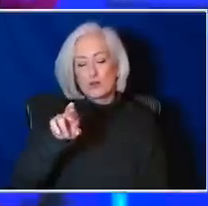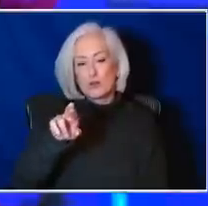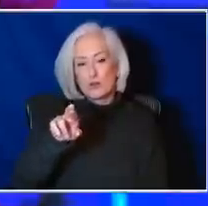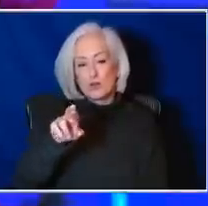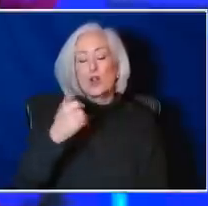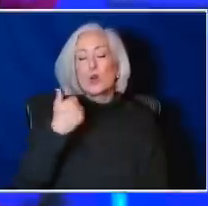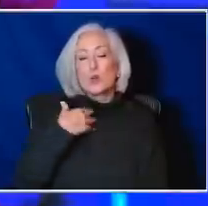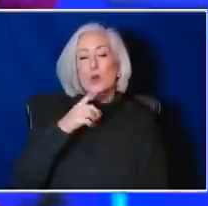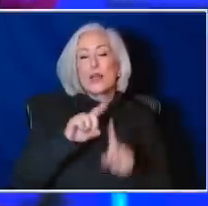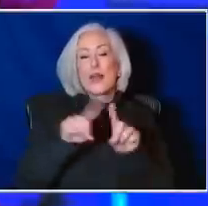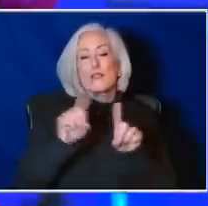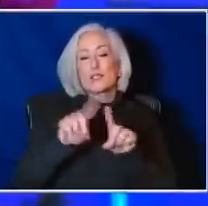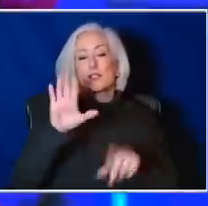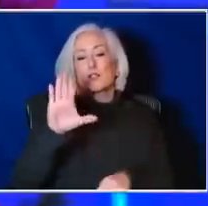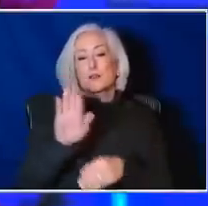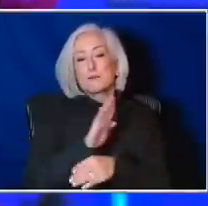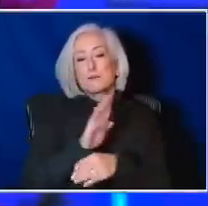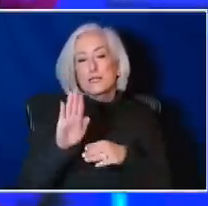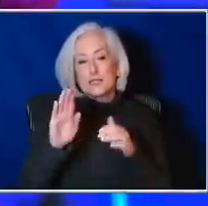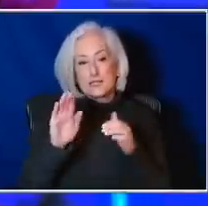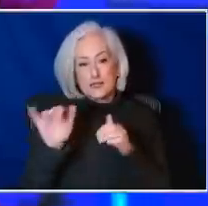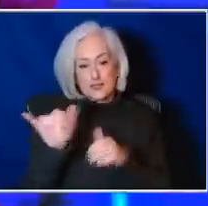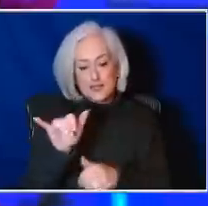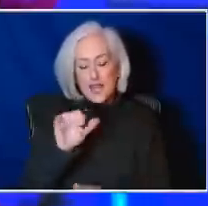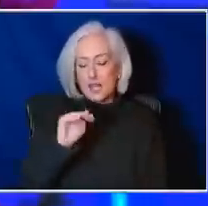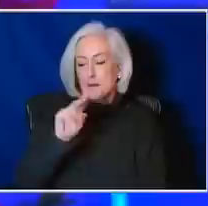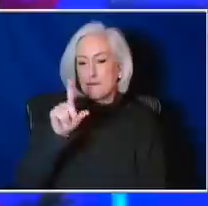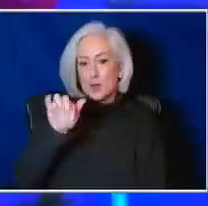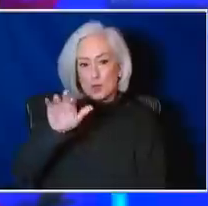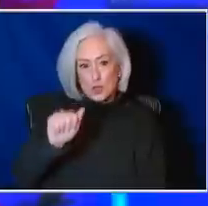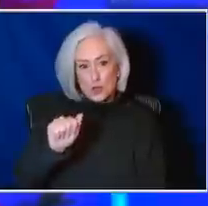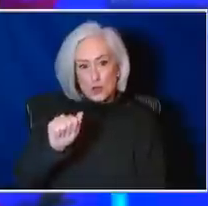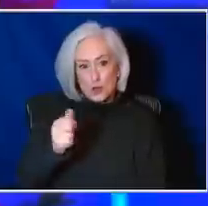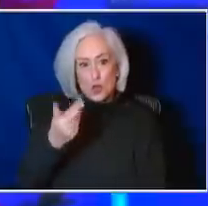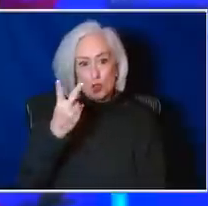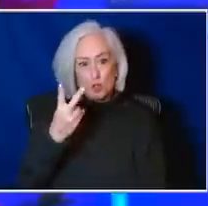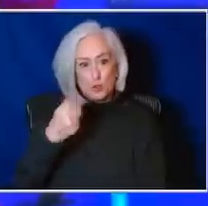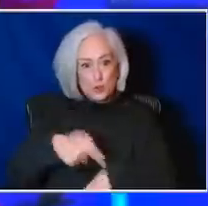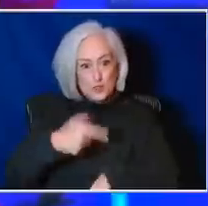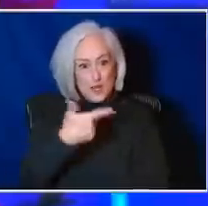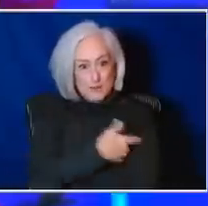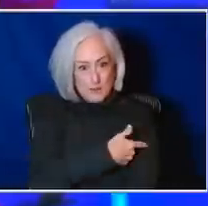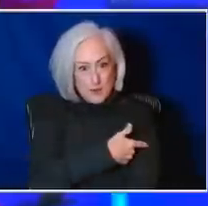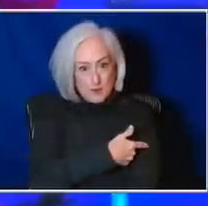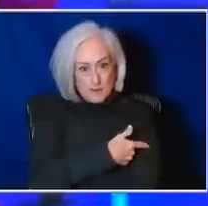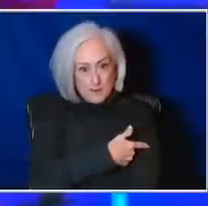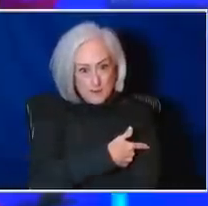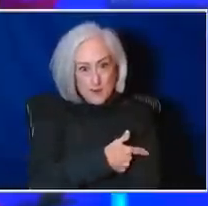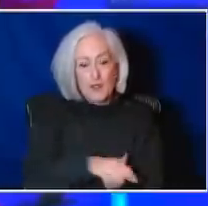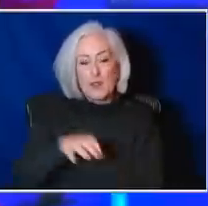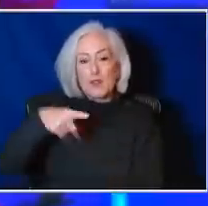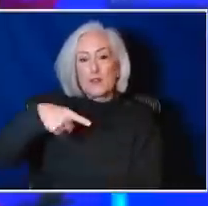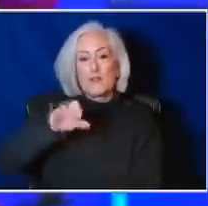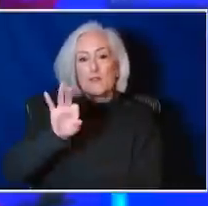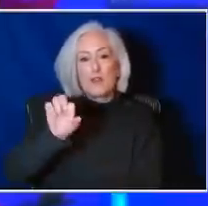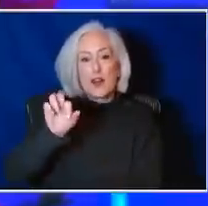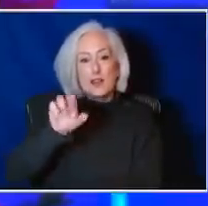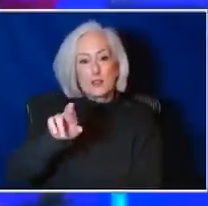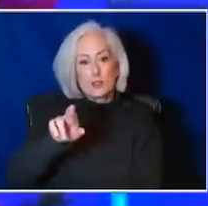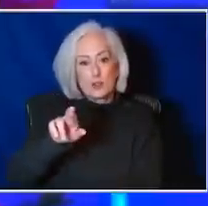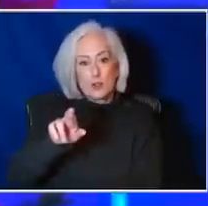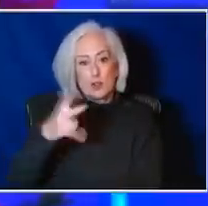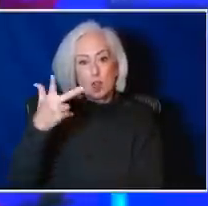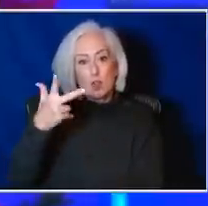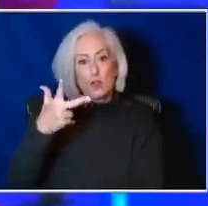companies with Moderna, the primary dose is two doses, the primary series with Pfizer, the primary series is three.